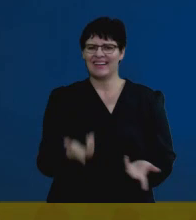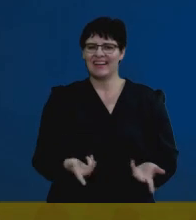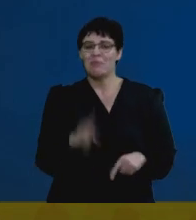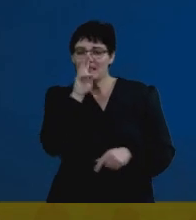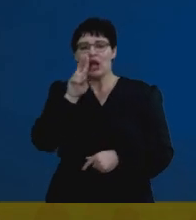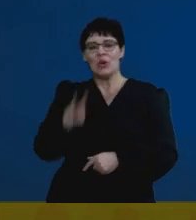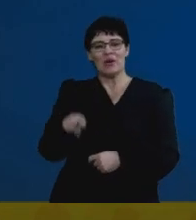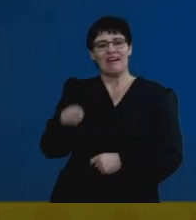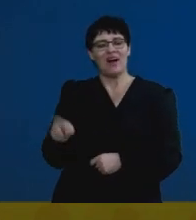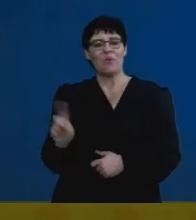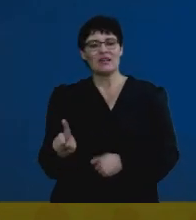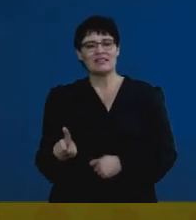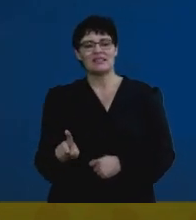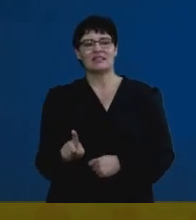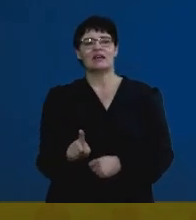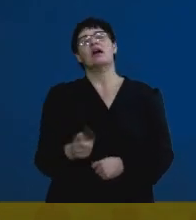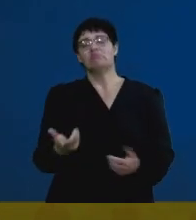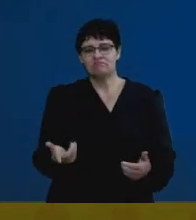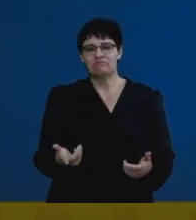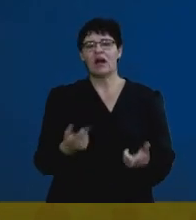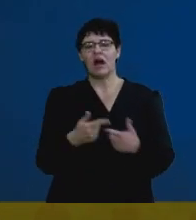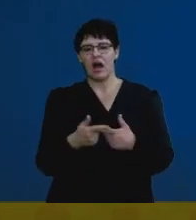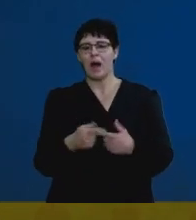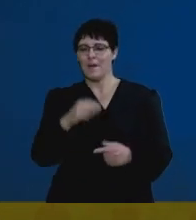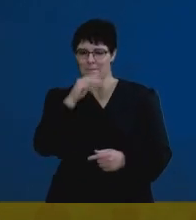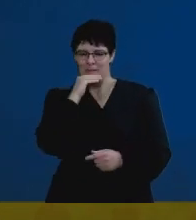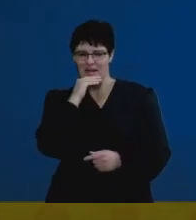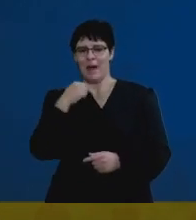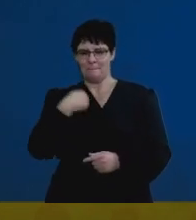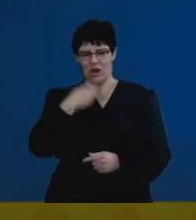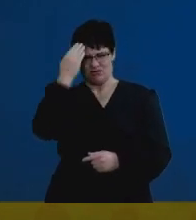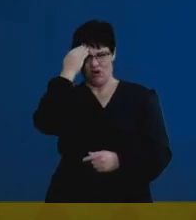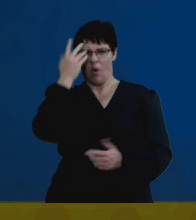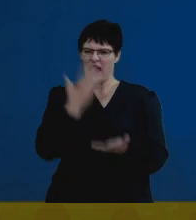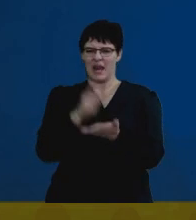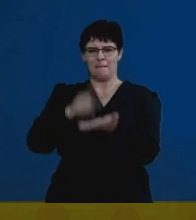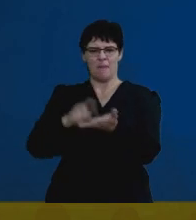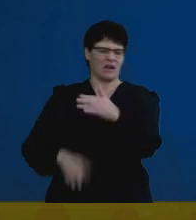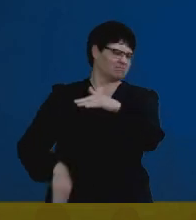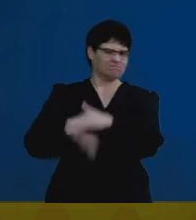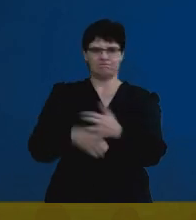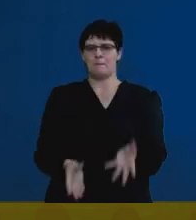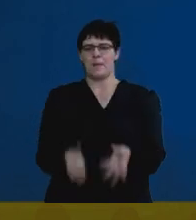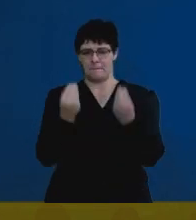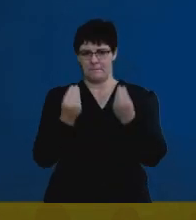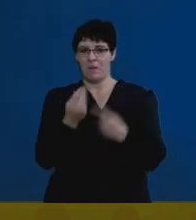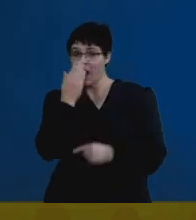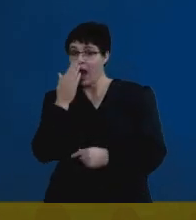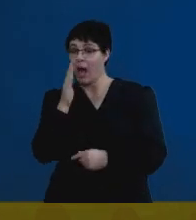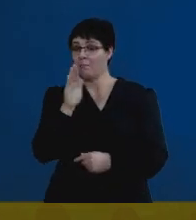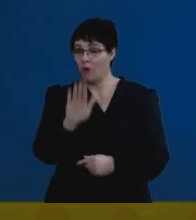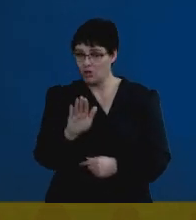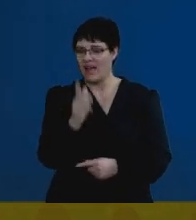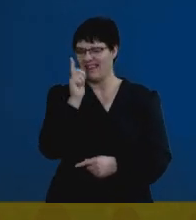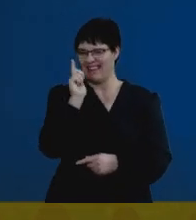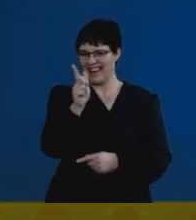at this section and use this as a vantage point to scoring maximum marks. And we'll talk about how to approach that as we